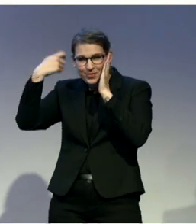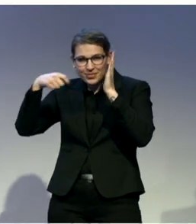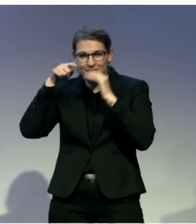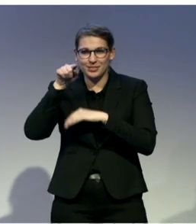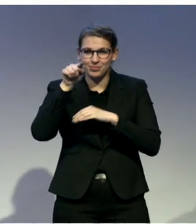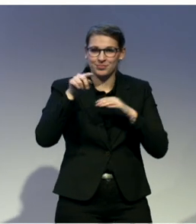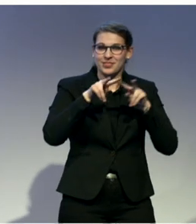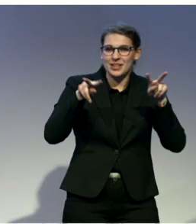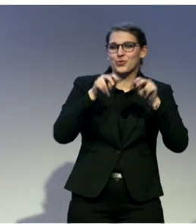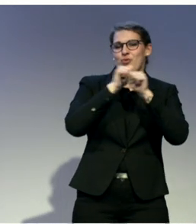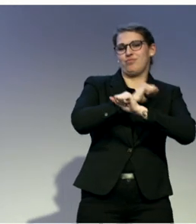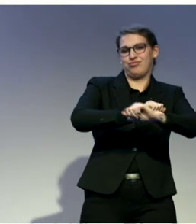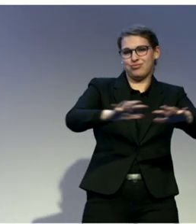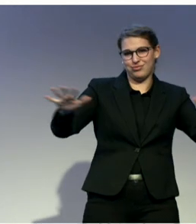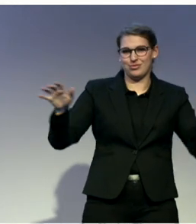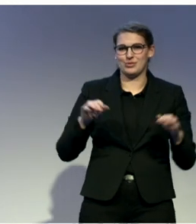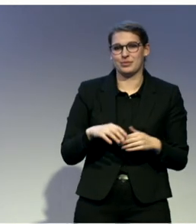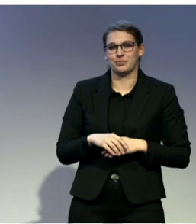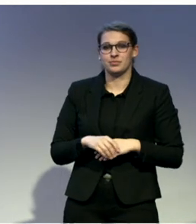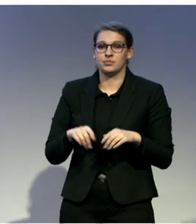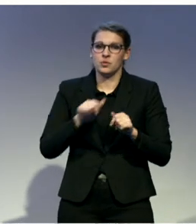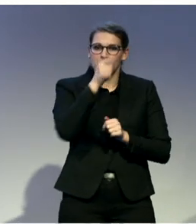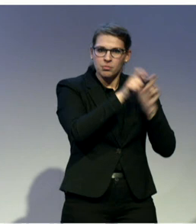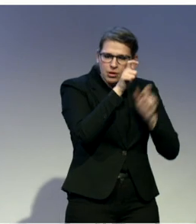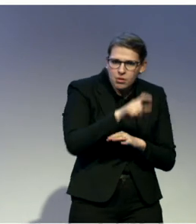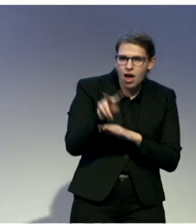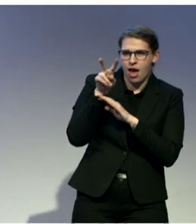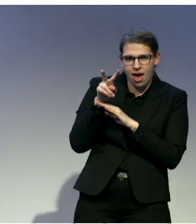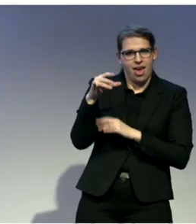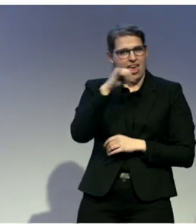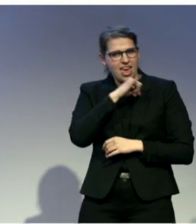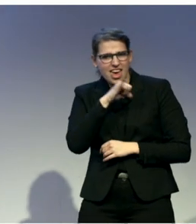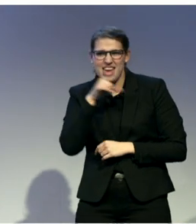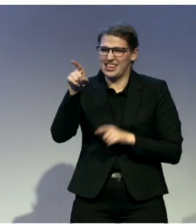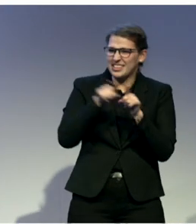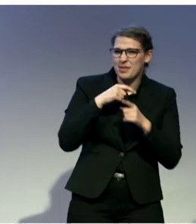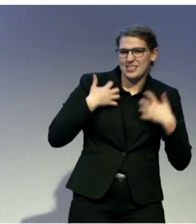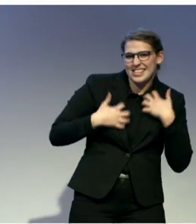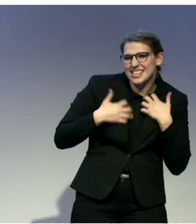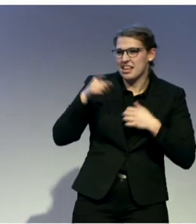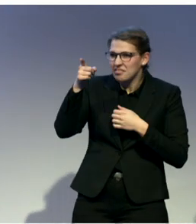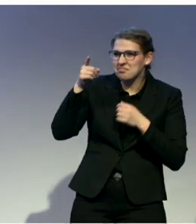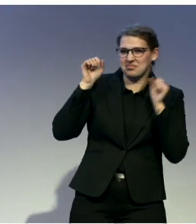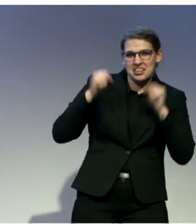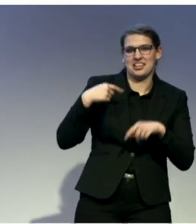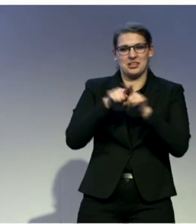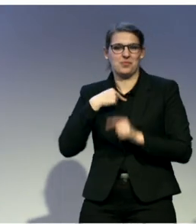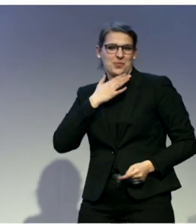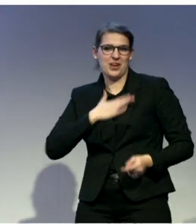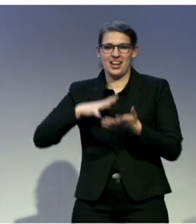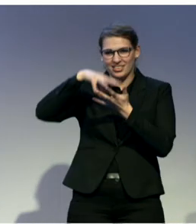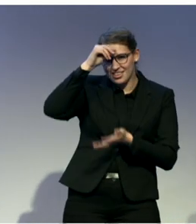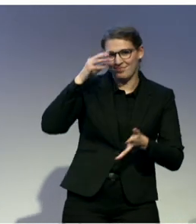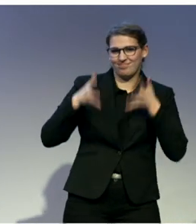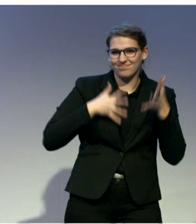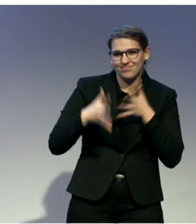word, and people start signing. Today it is really trendy. You see it in graduations, you see it in parties, you see it in kindergarten,